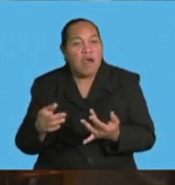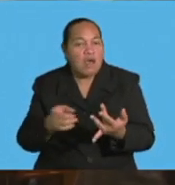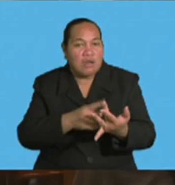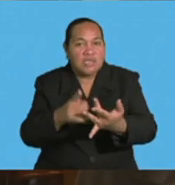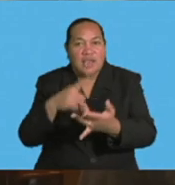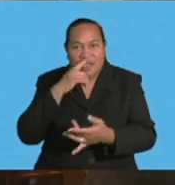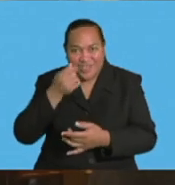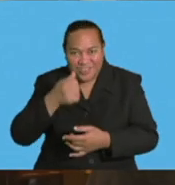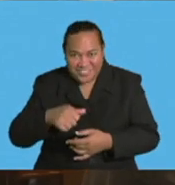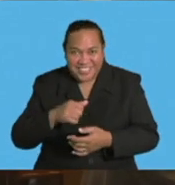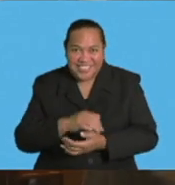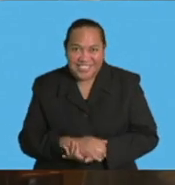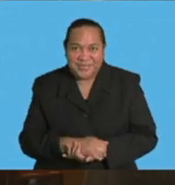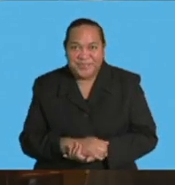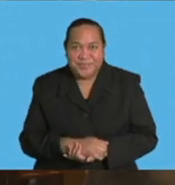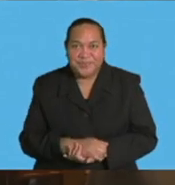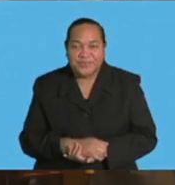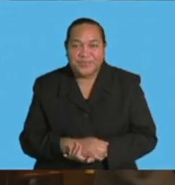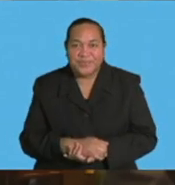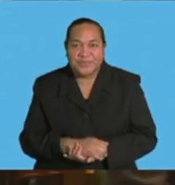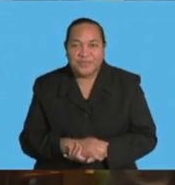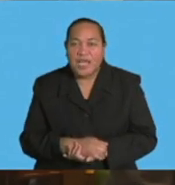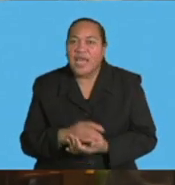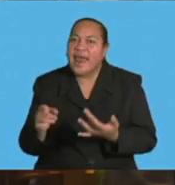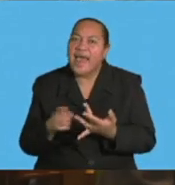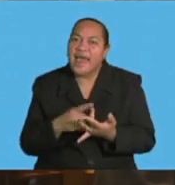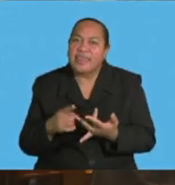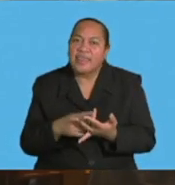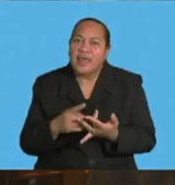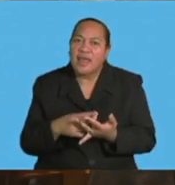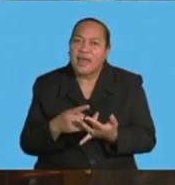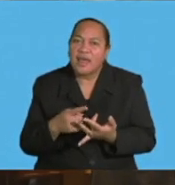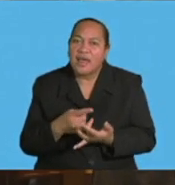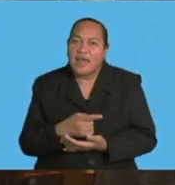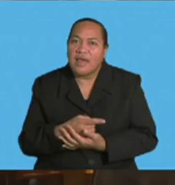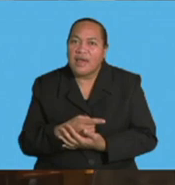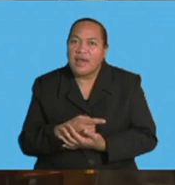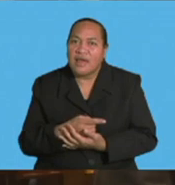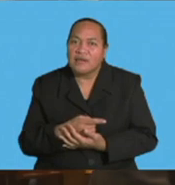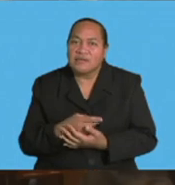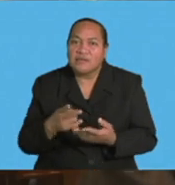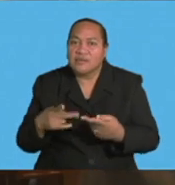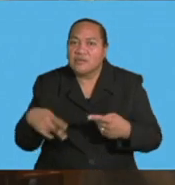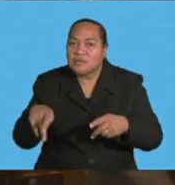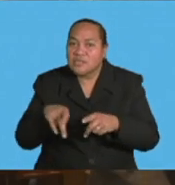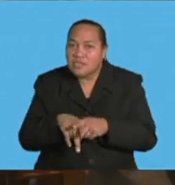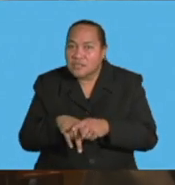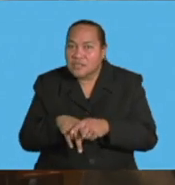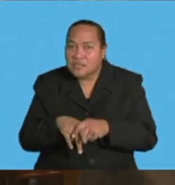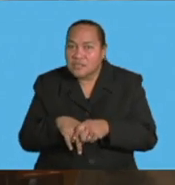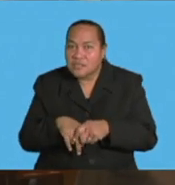And, of course, the other utilities like water tanks and so forth. And, of course,